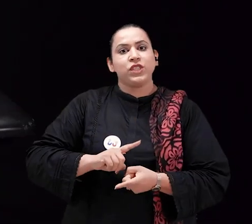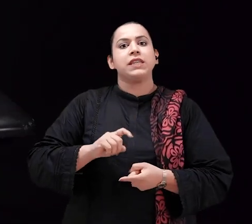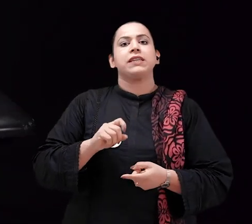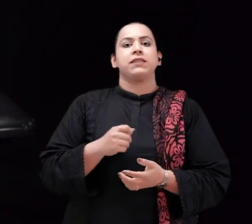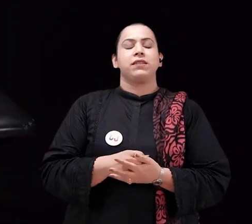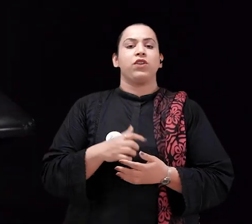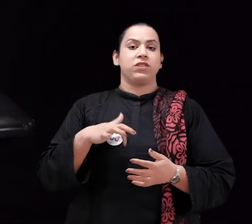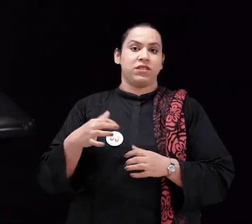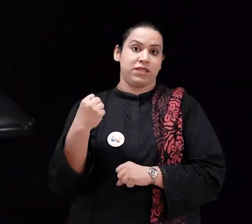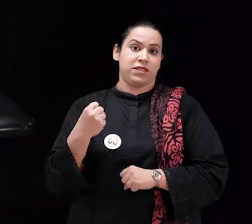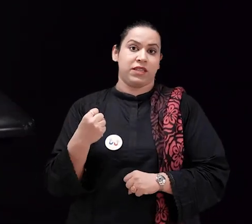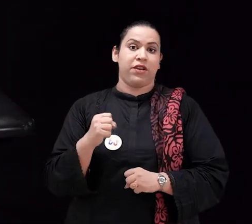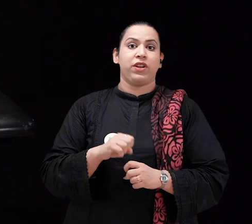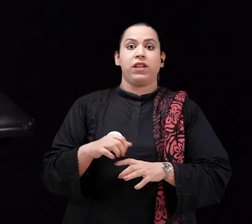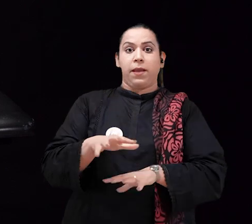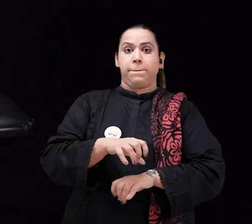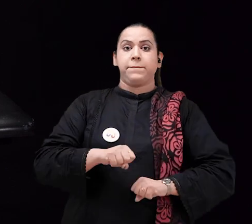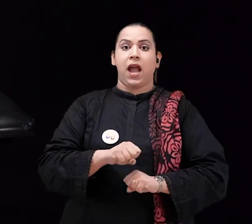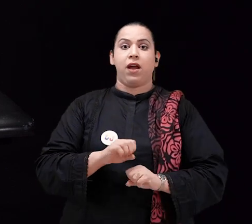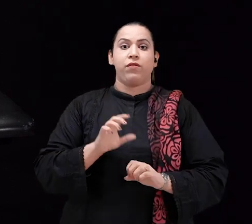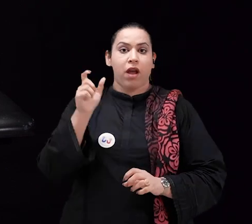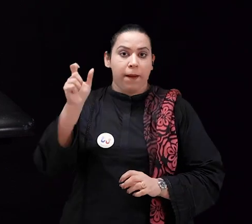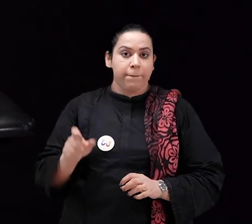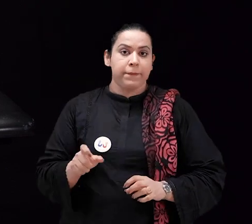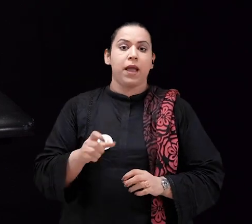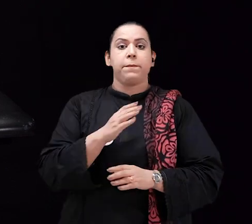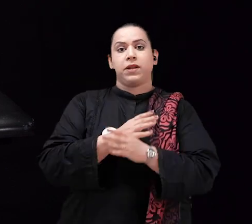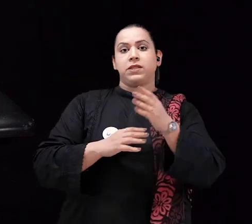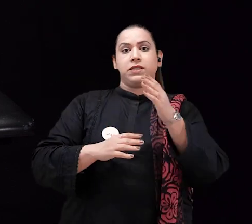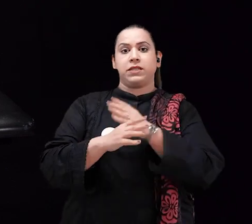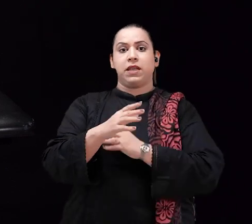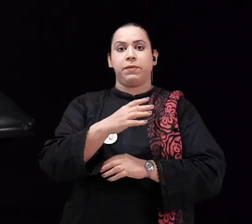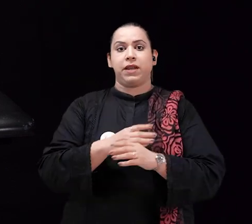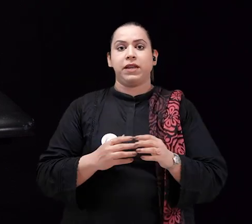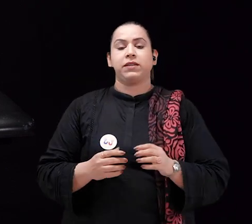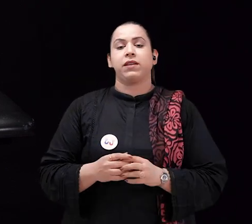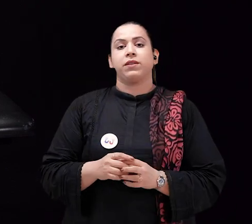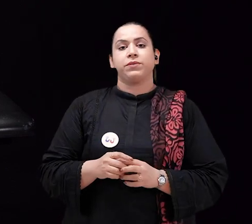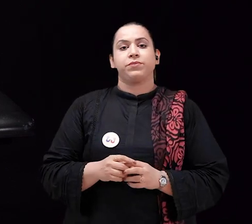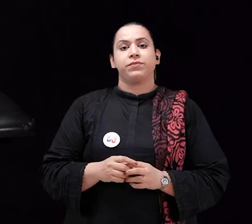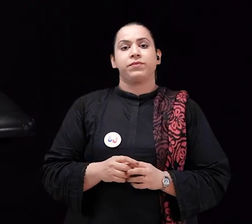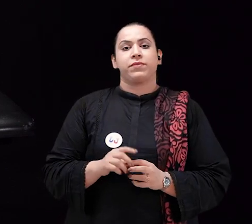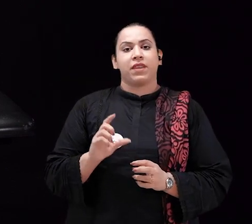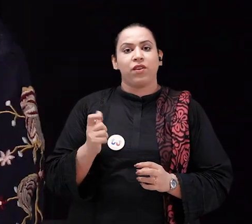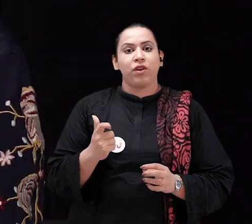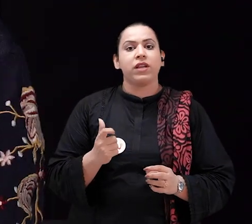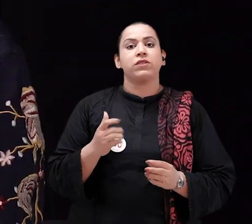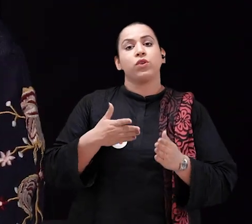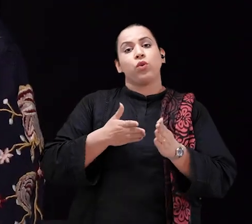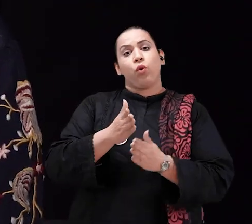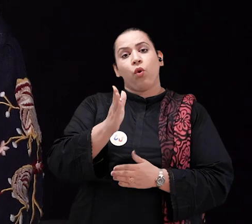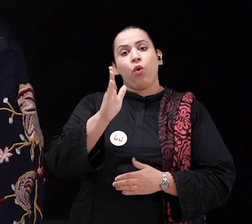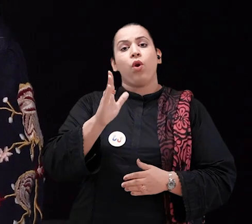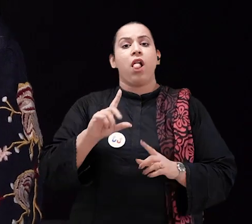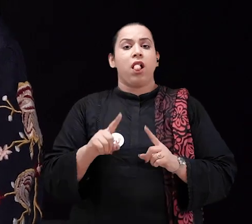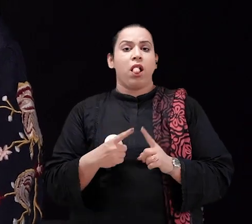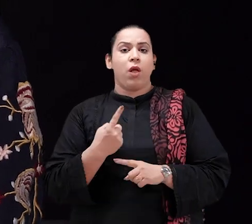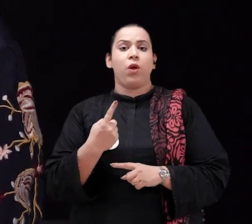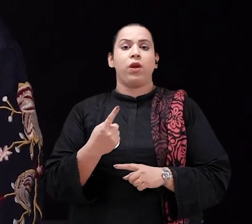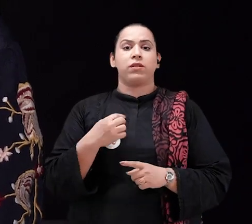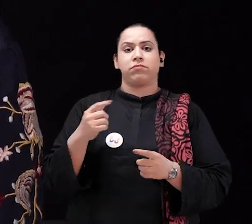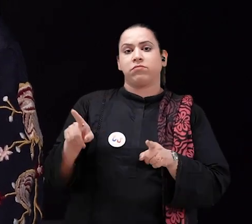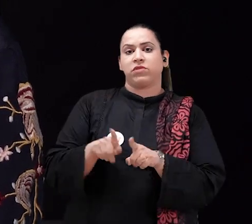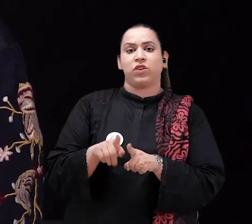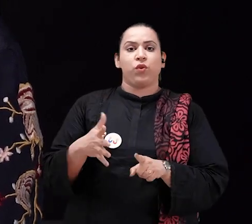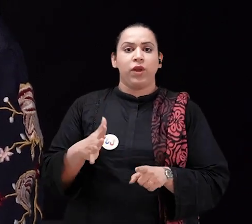parliament, would be a game changer and it would forever strengthen and empower people with all kinds of disabilities. And I